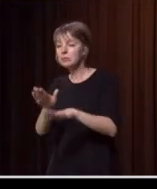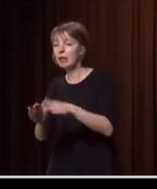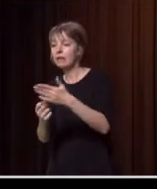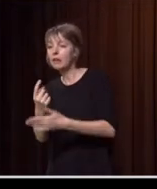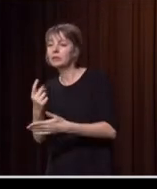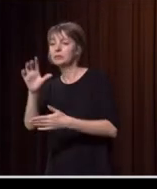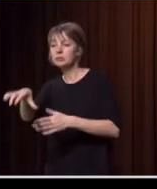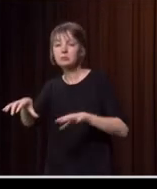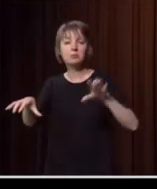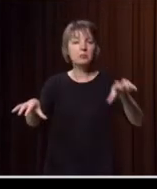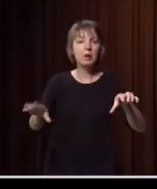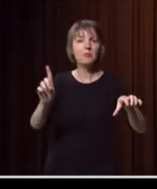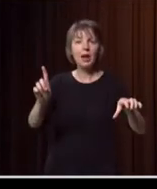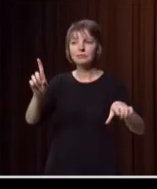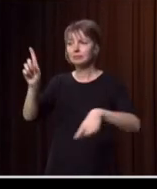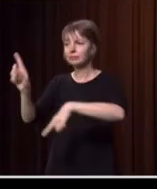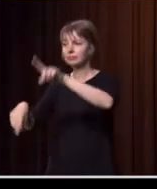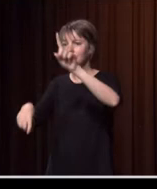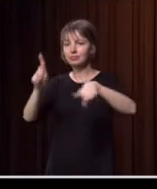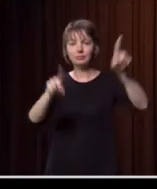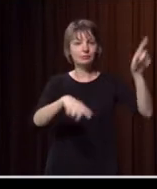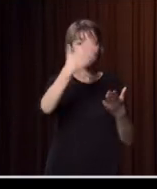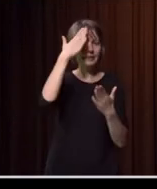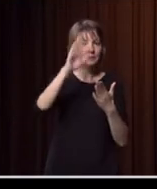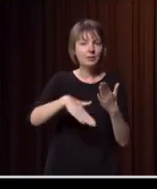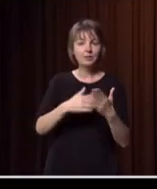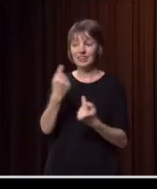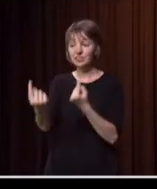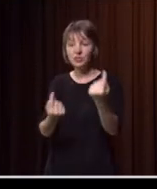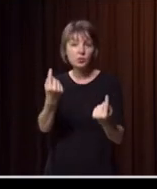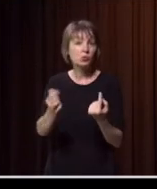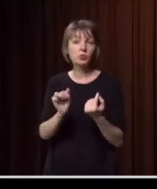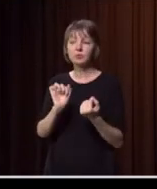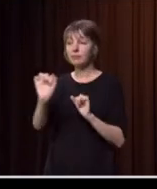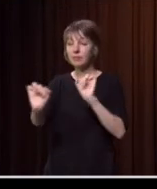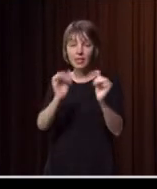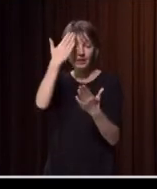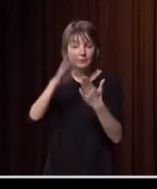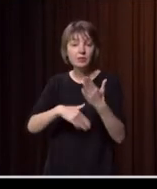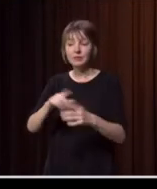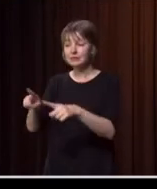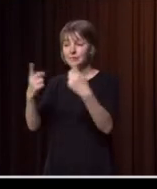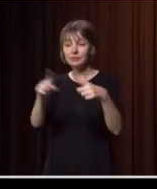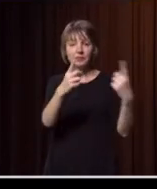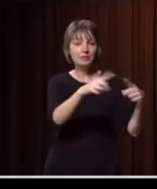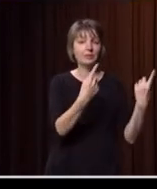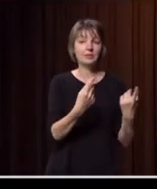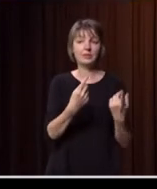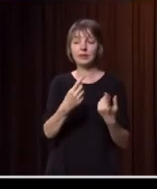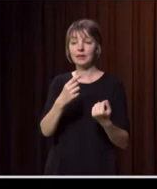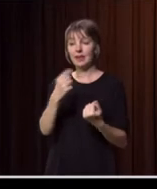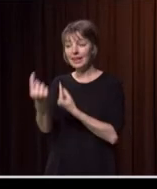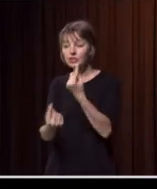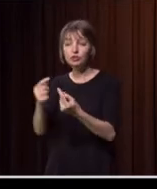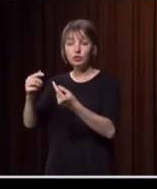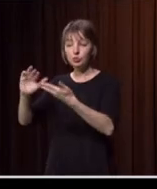everybody's experience is different. Everybody's individual journey is different. Everybody's, every local community is different. What is a priority